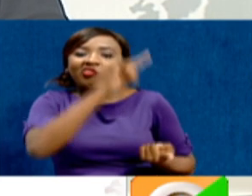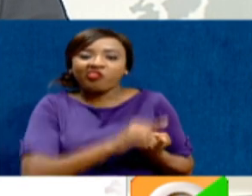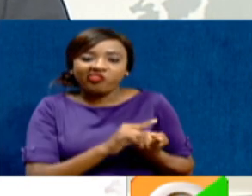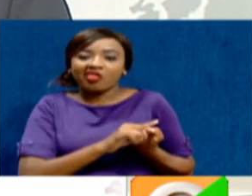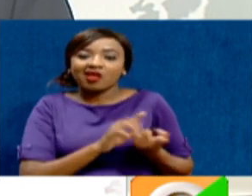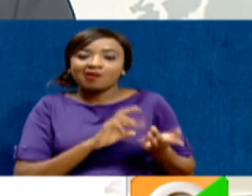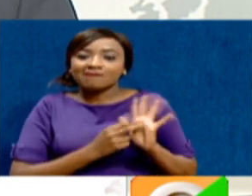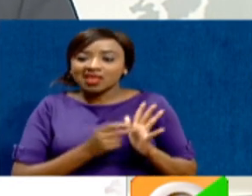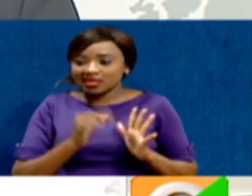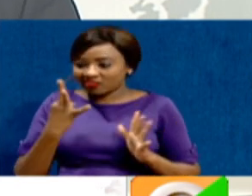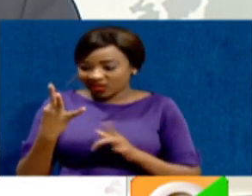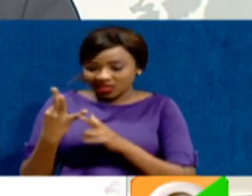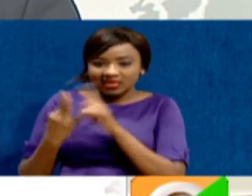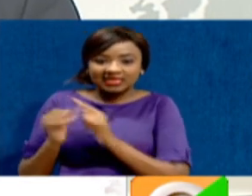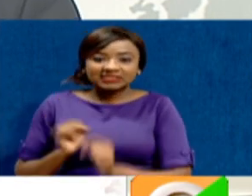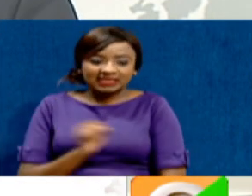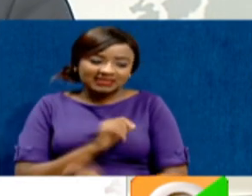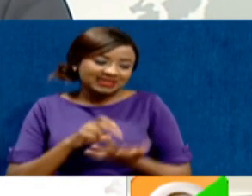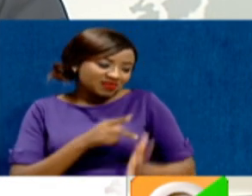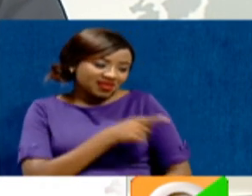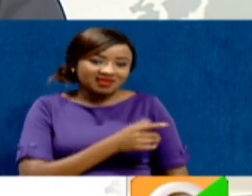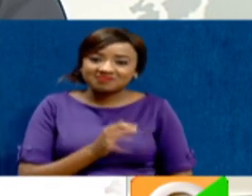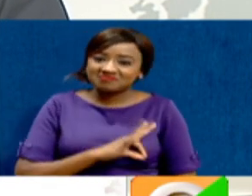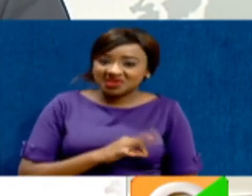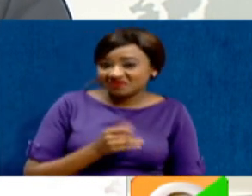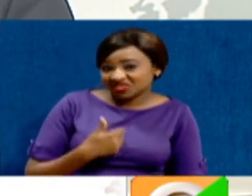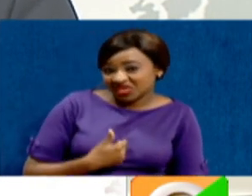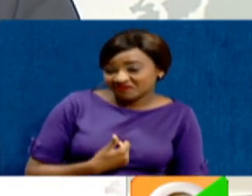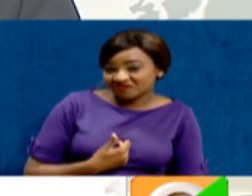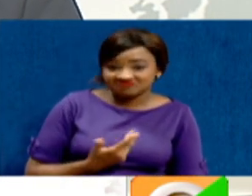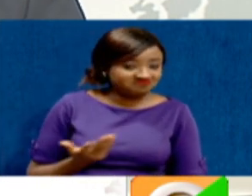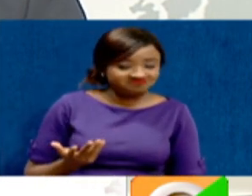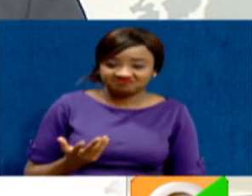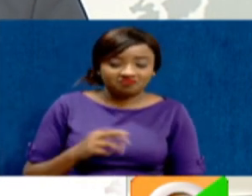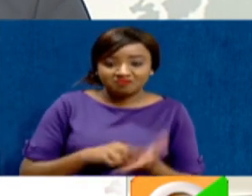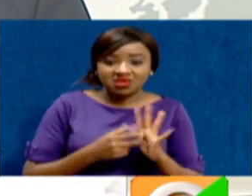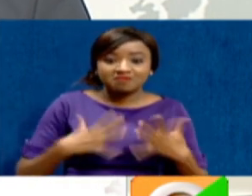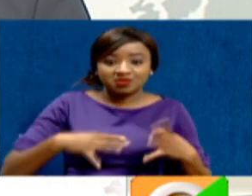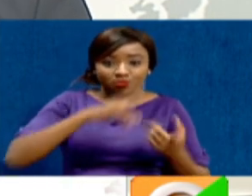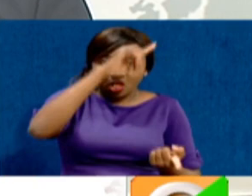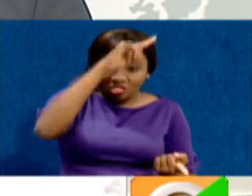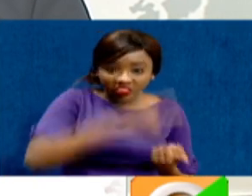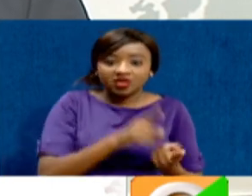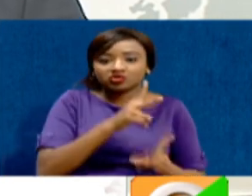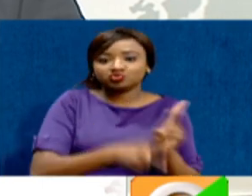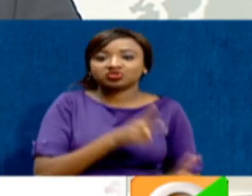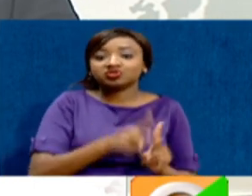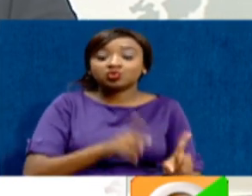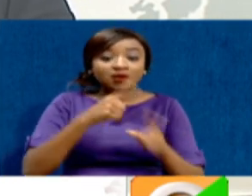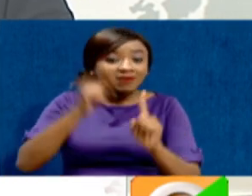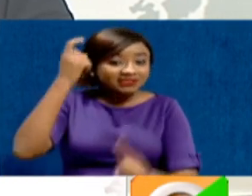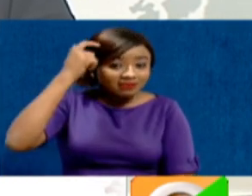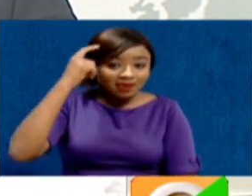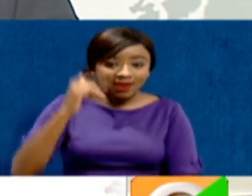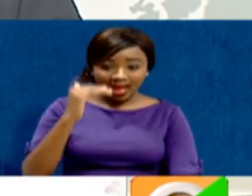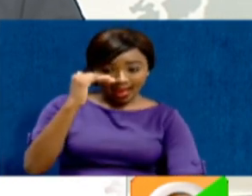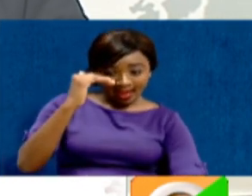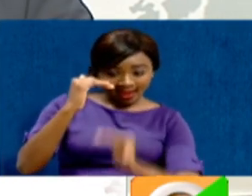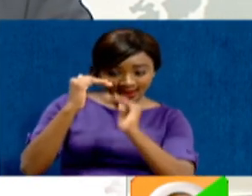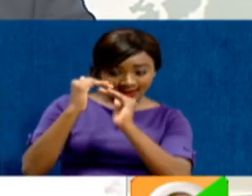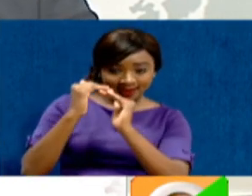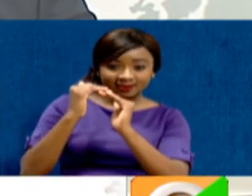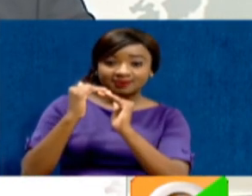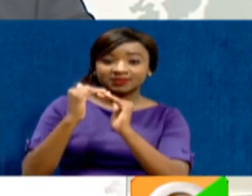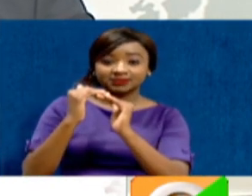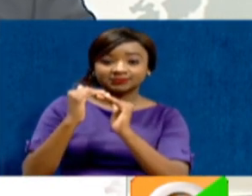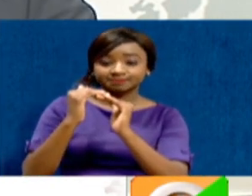them three senators, they would have been disadvantaged to about 22 senators. And remember, the magic number was 24 or is 24